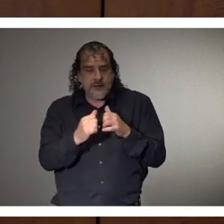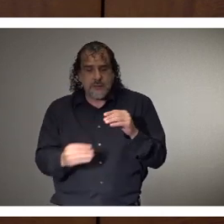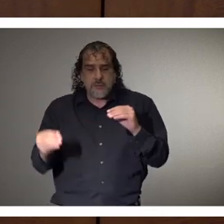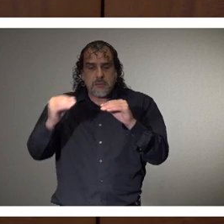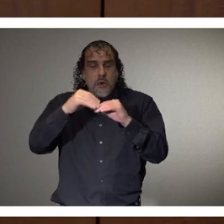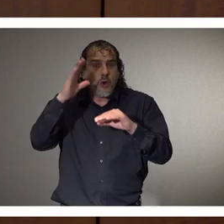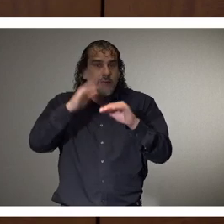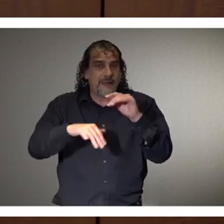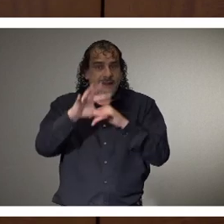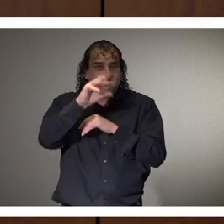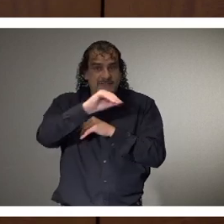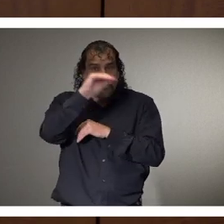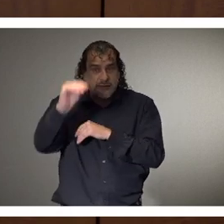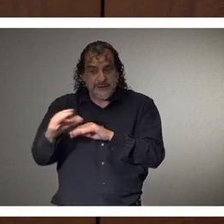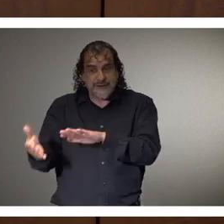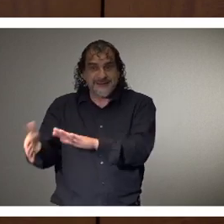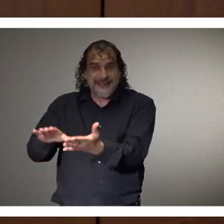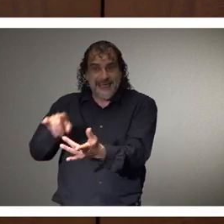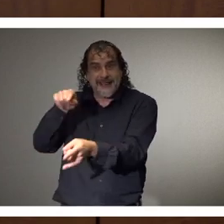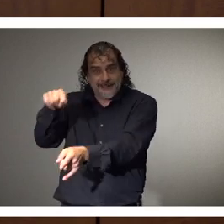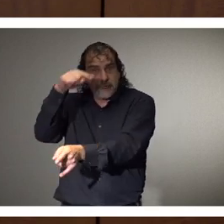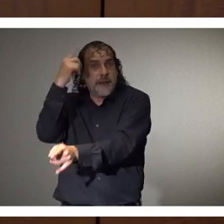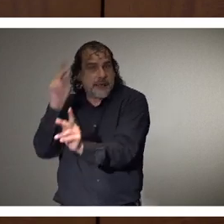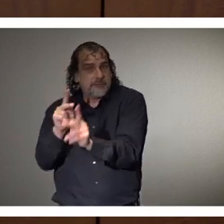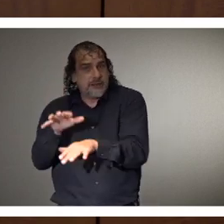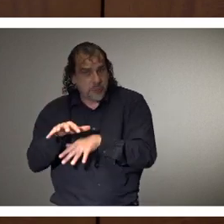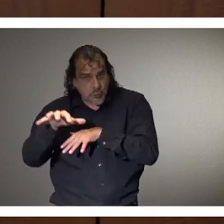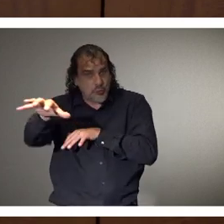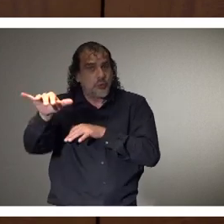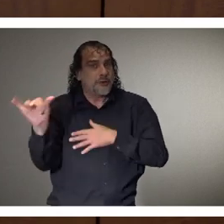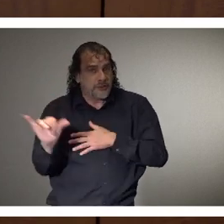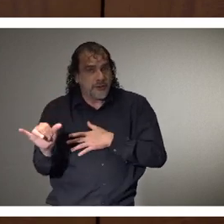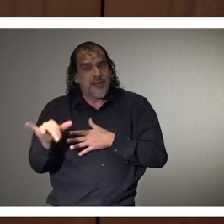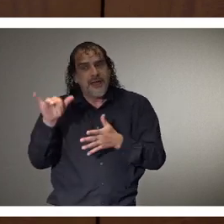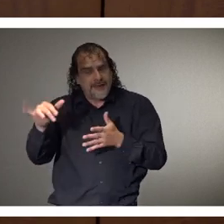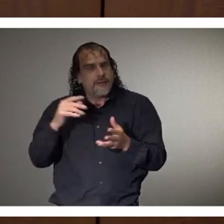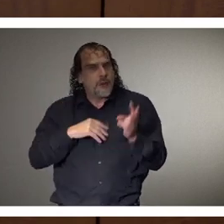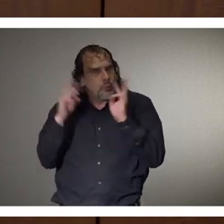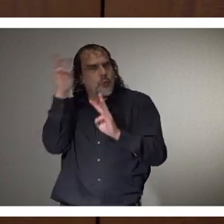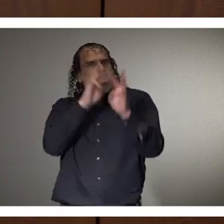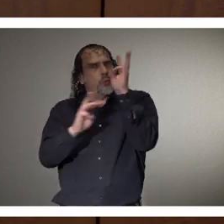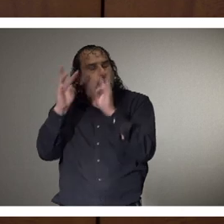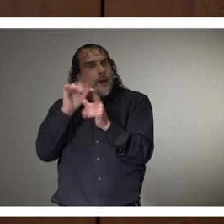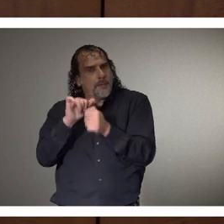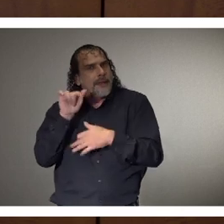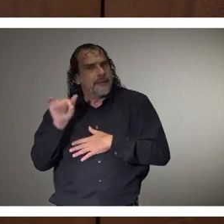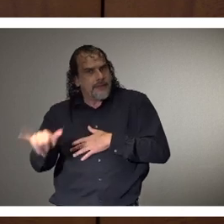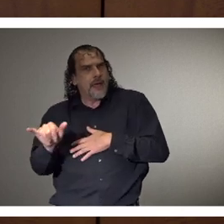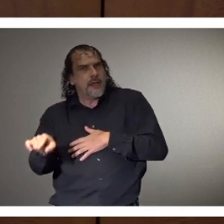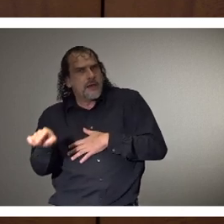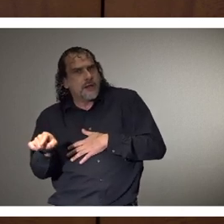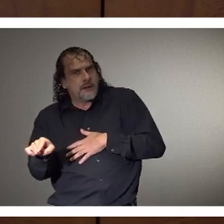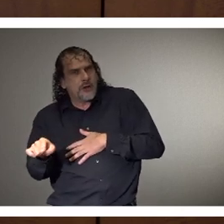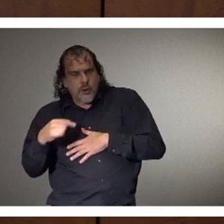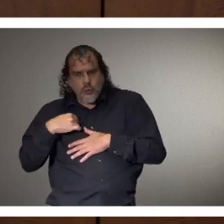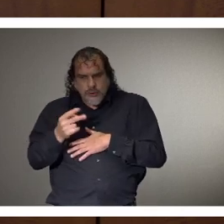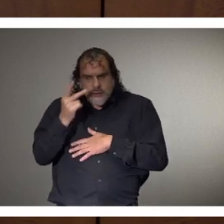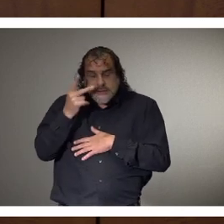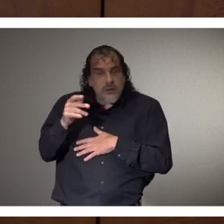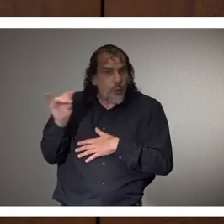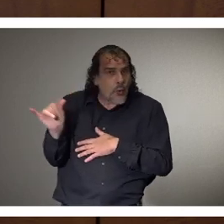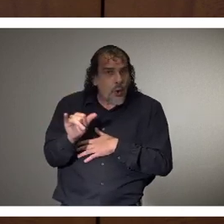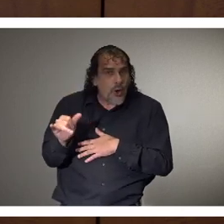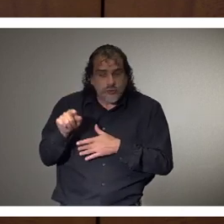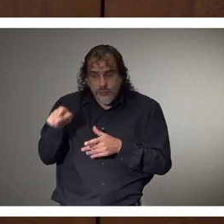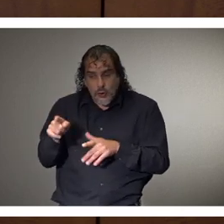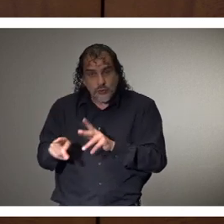% of the deaths occurring in African Americans. This is troubling, obviously. We are also seeing that in those